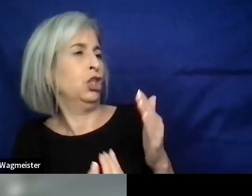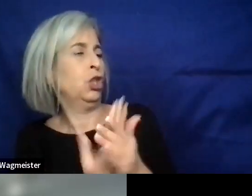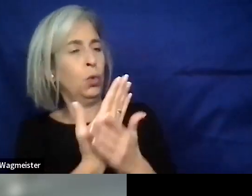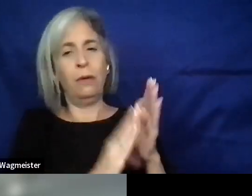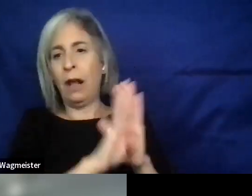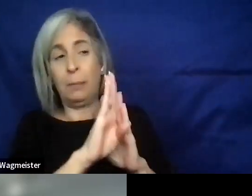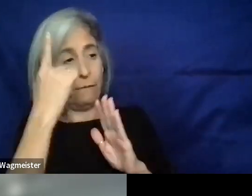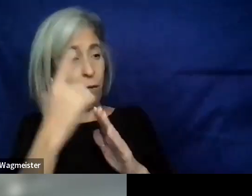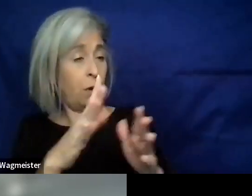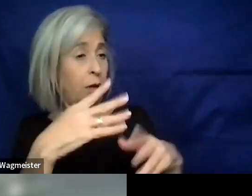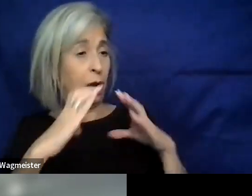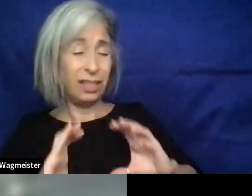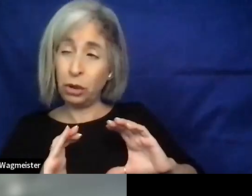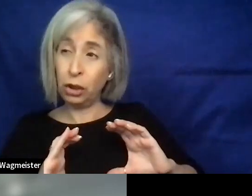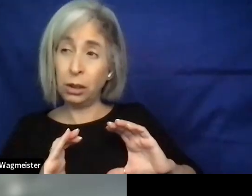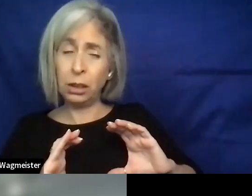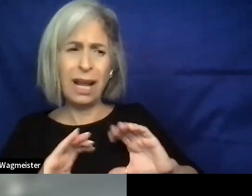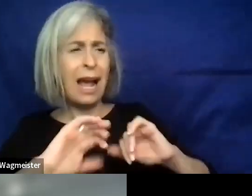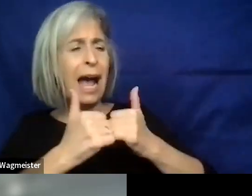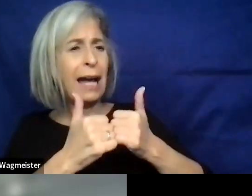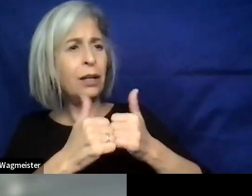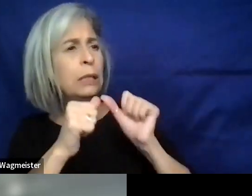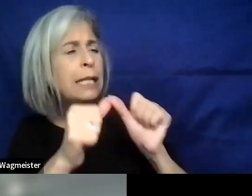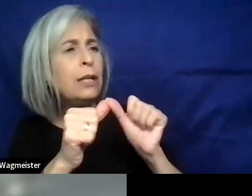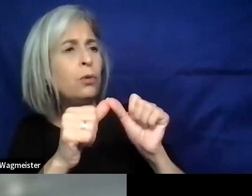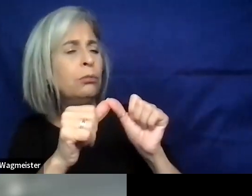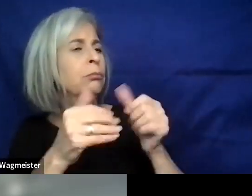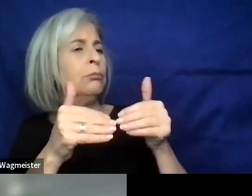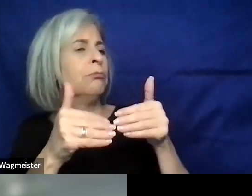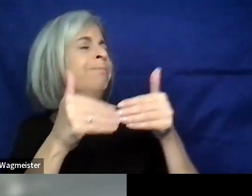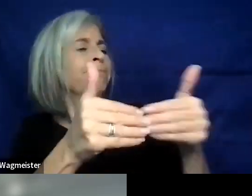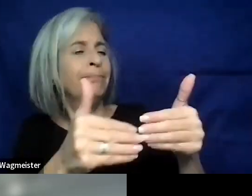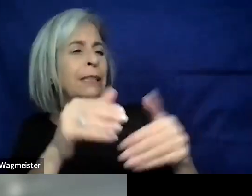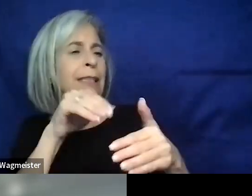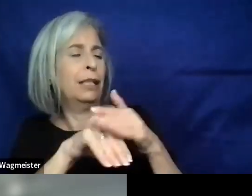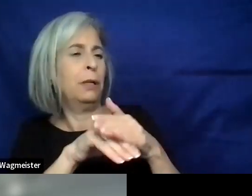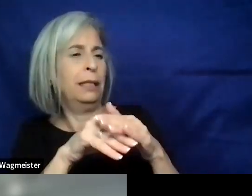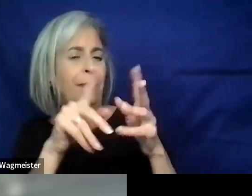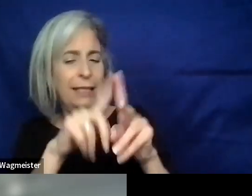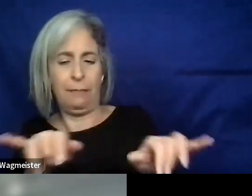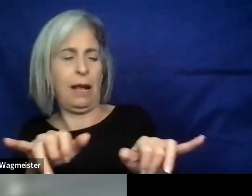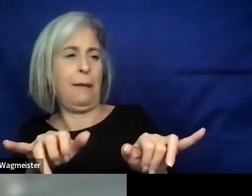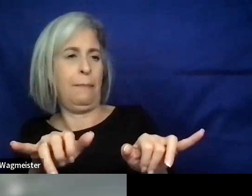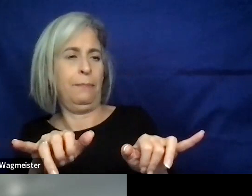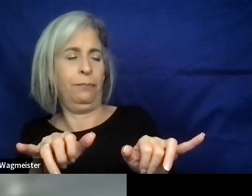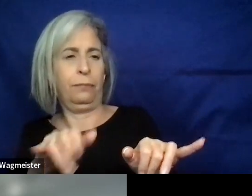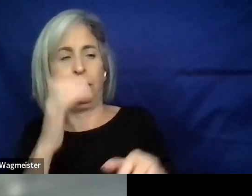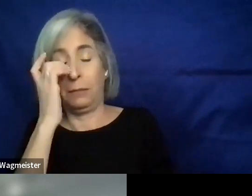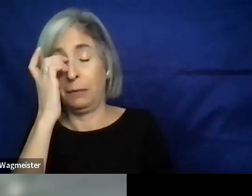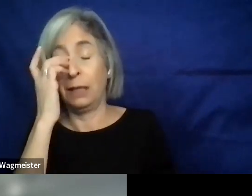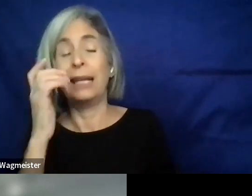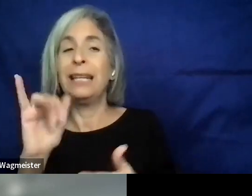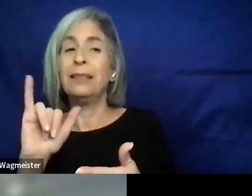our customers? And how do we keep moving accessibility forward all at the same time, even when those things are all at odds with one another?